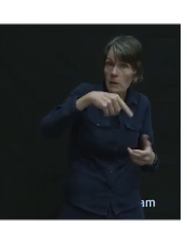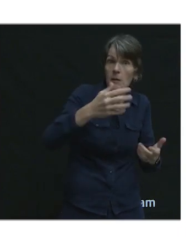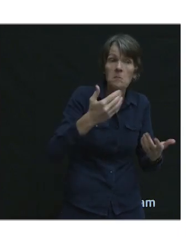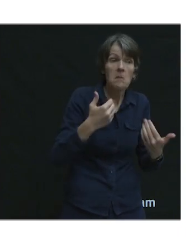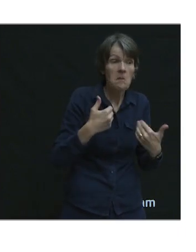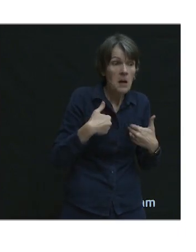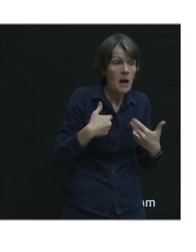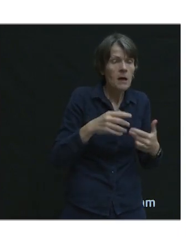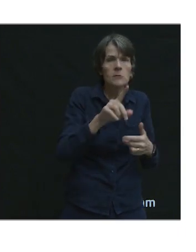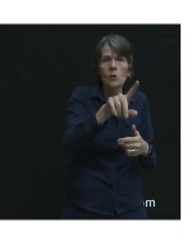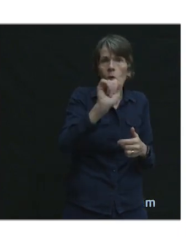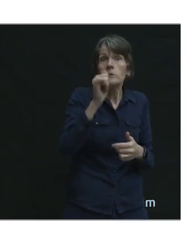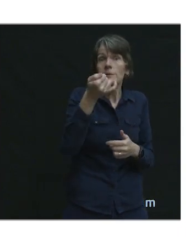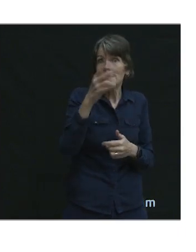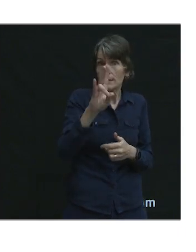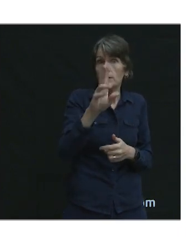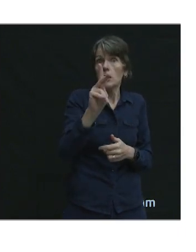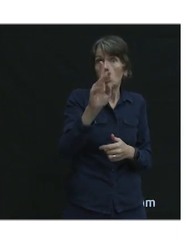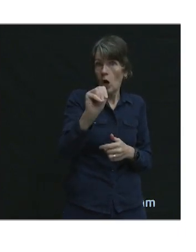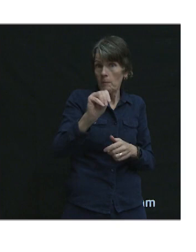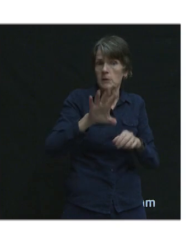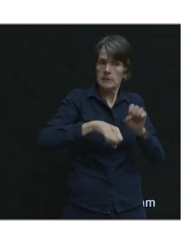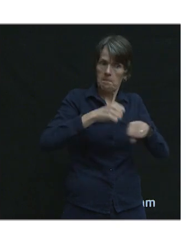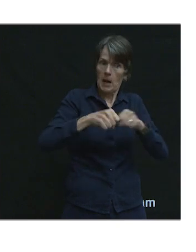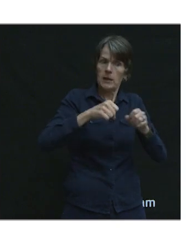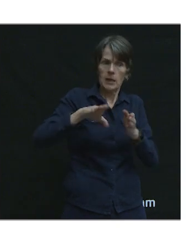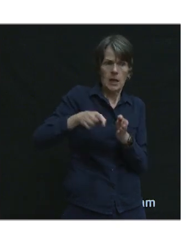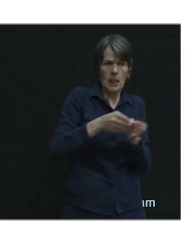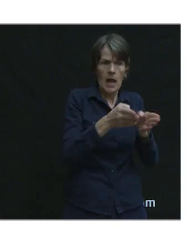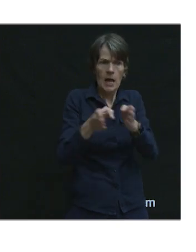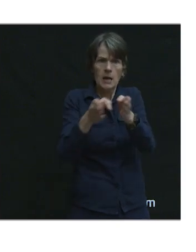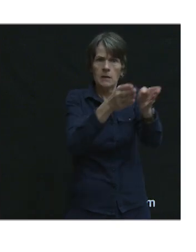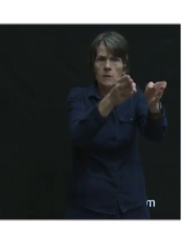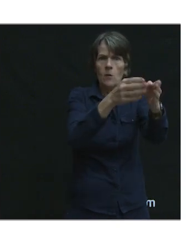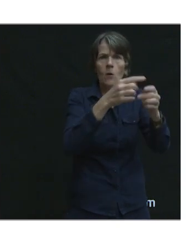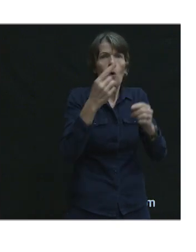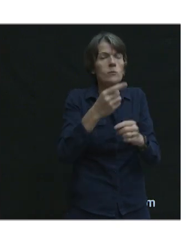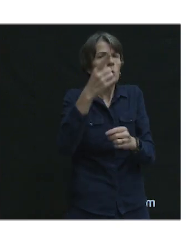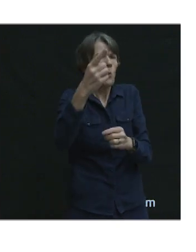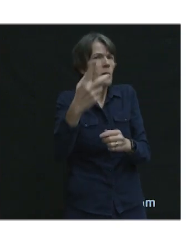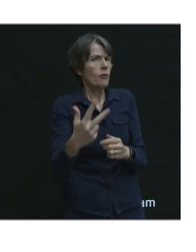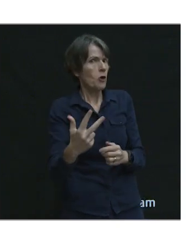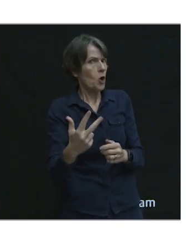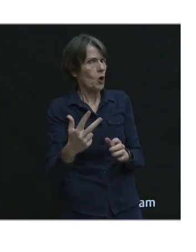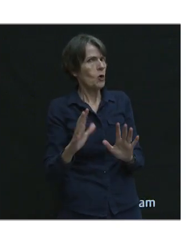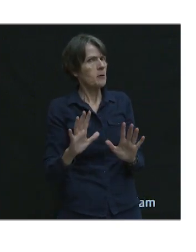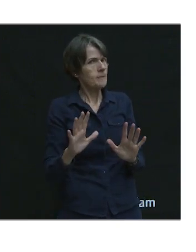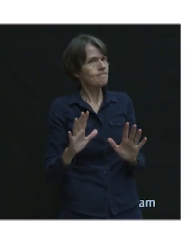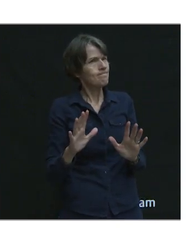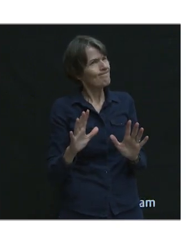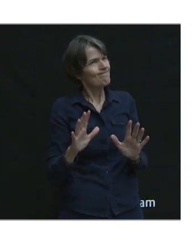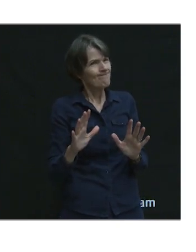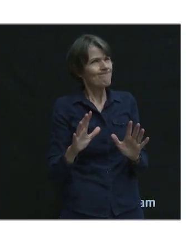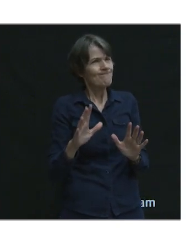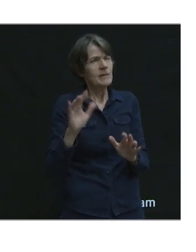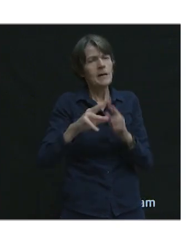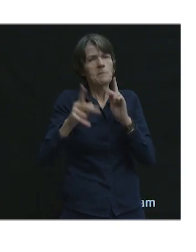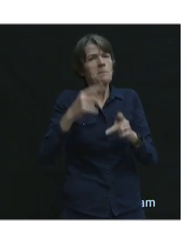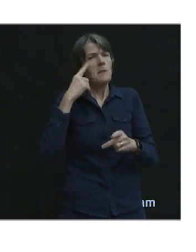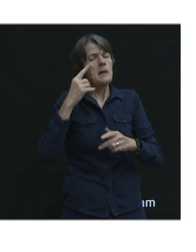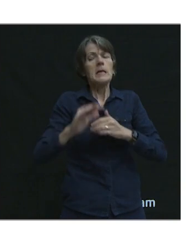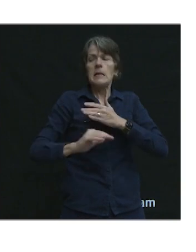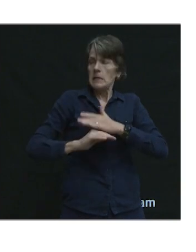117 kilometers of cycling infrastructure, only a third of it is the kind of infrastructure that people would consider